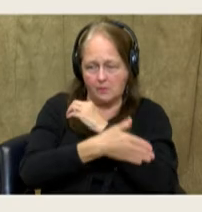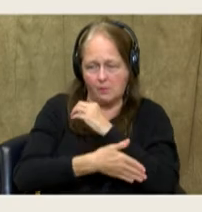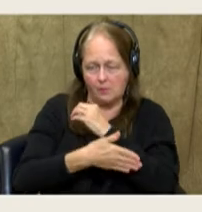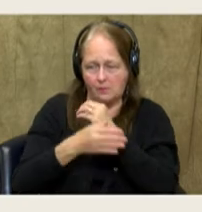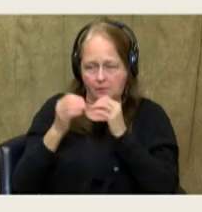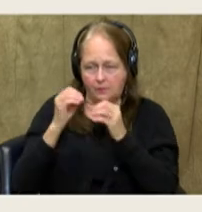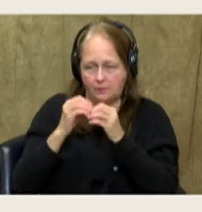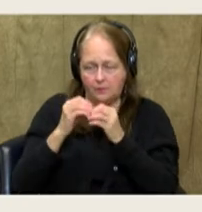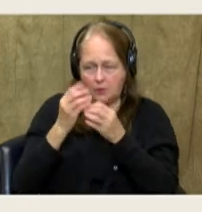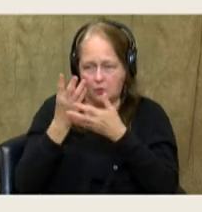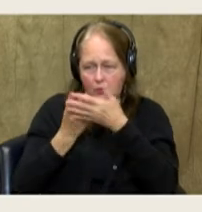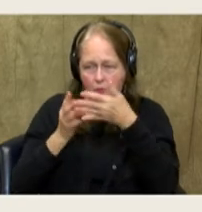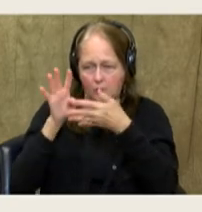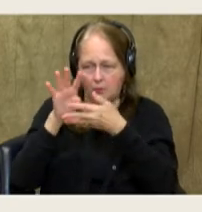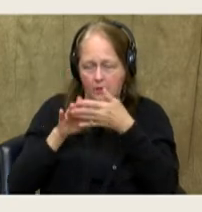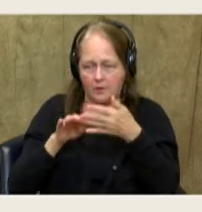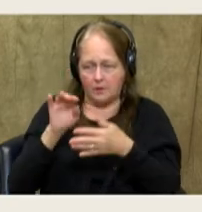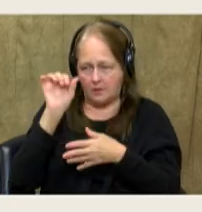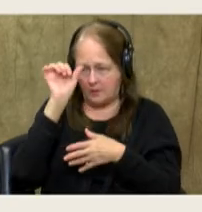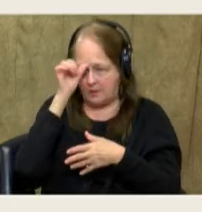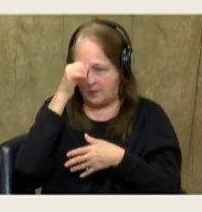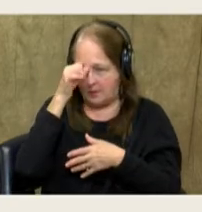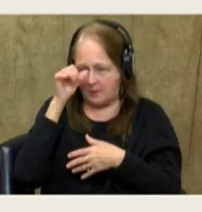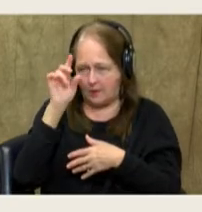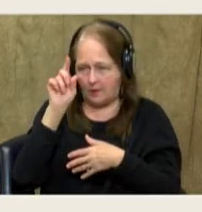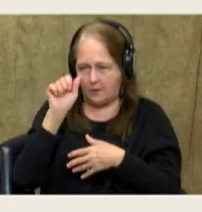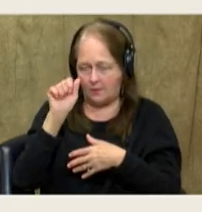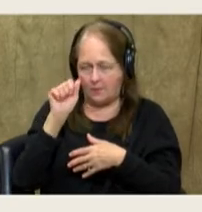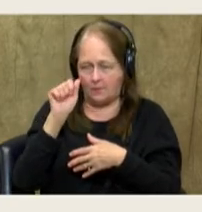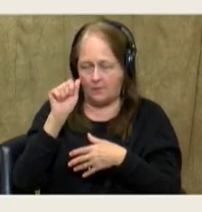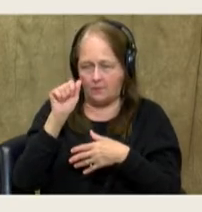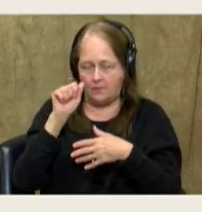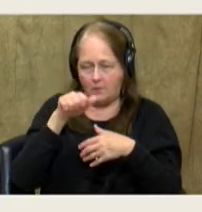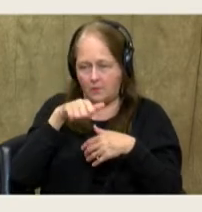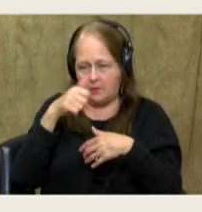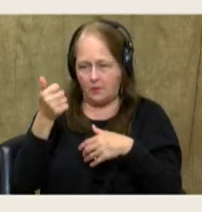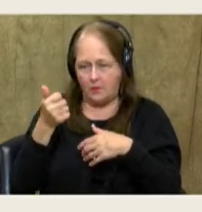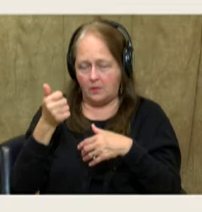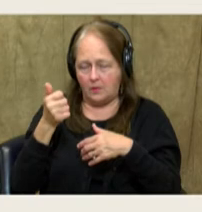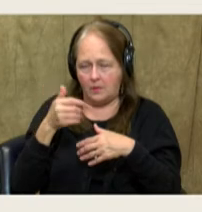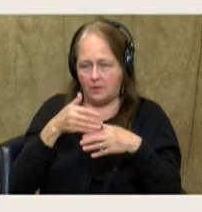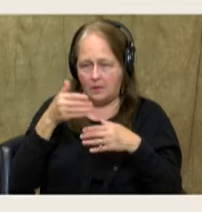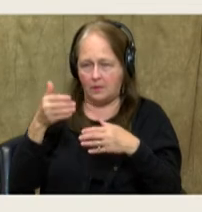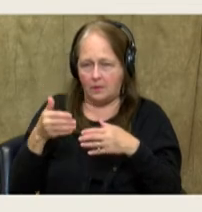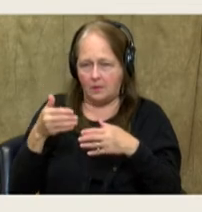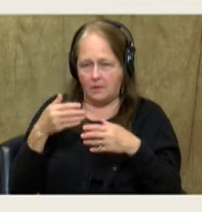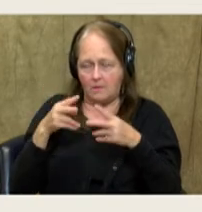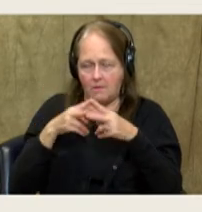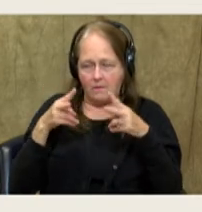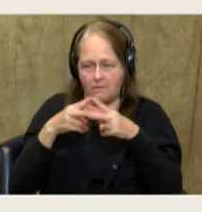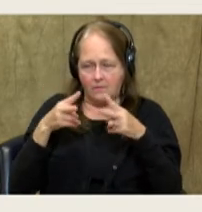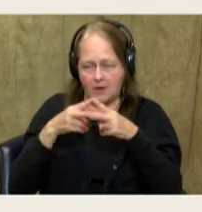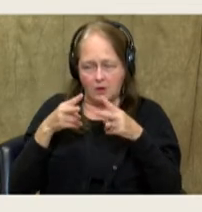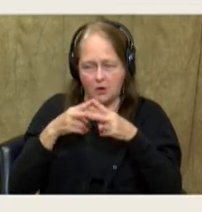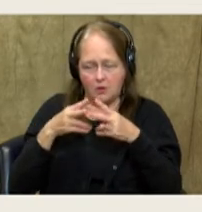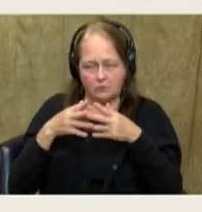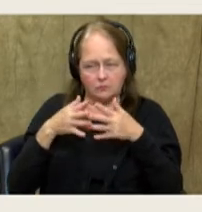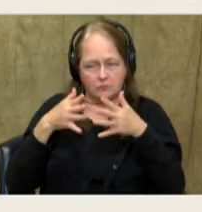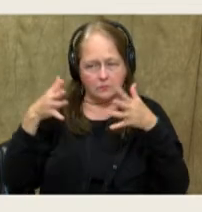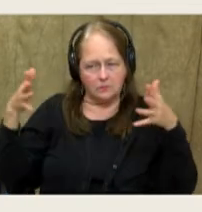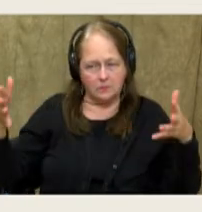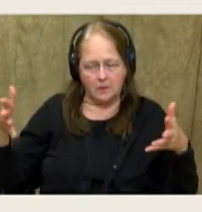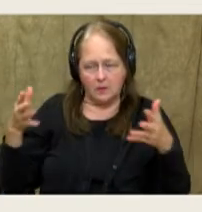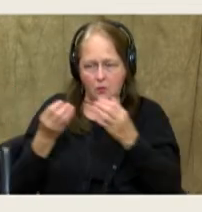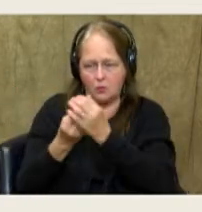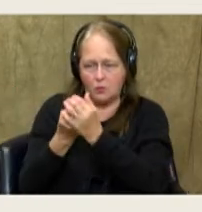in looking on the graph, you can see that India, unlike its other neighbors, has a very high population